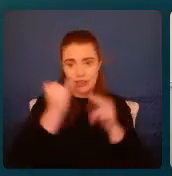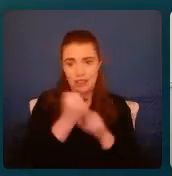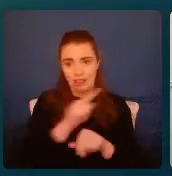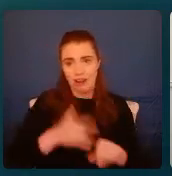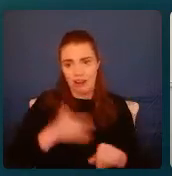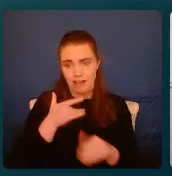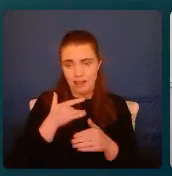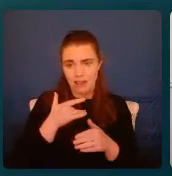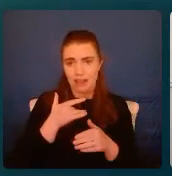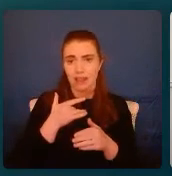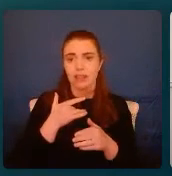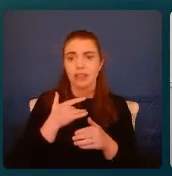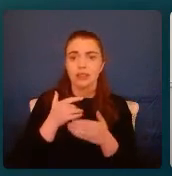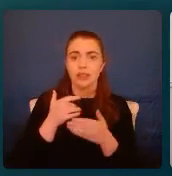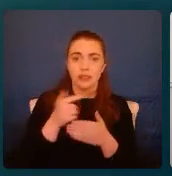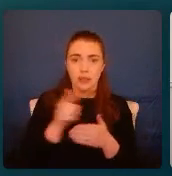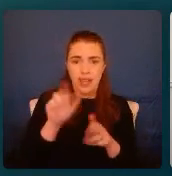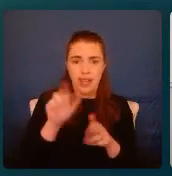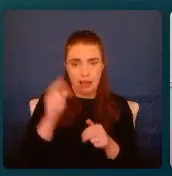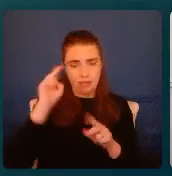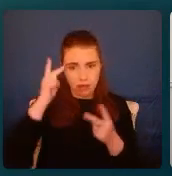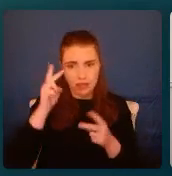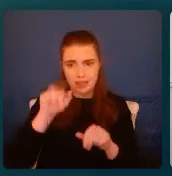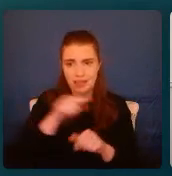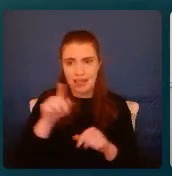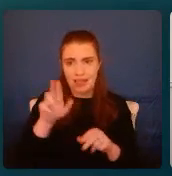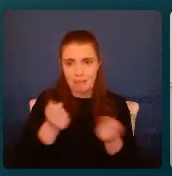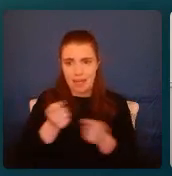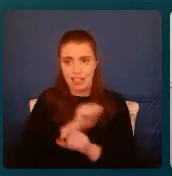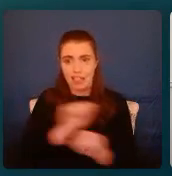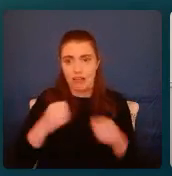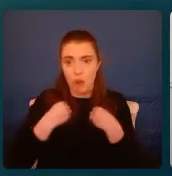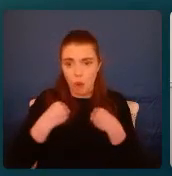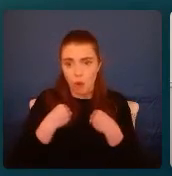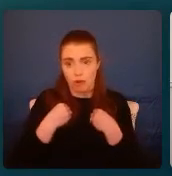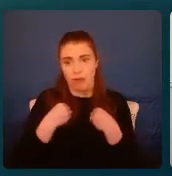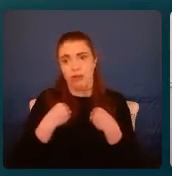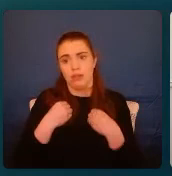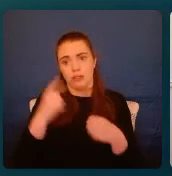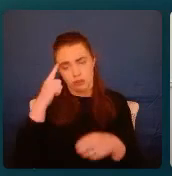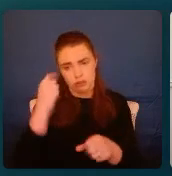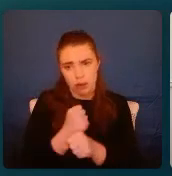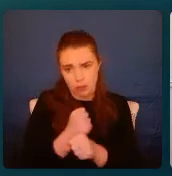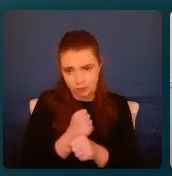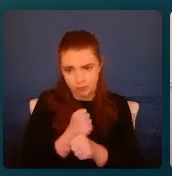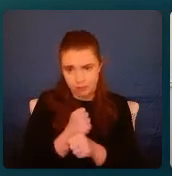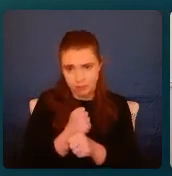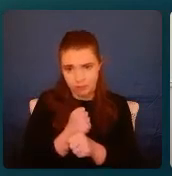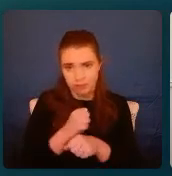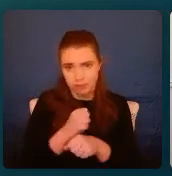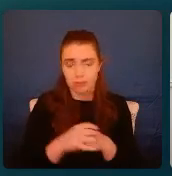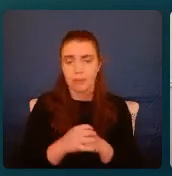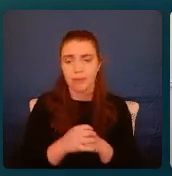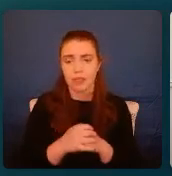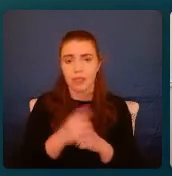process and manage their own traumas to heal the carers. What that might look like on